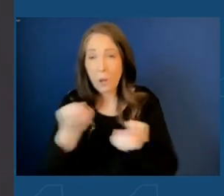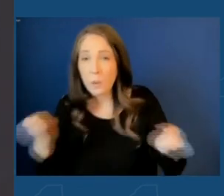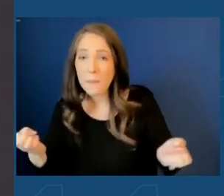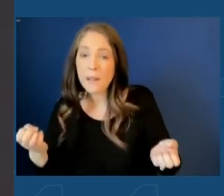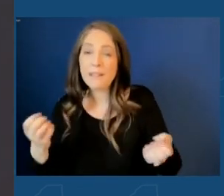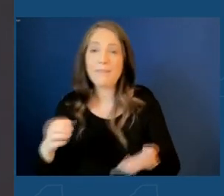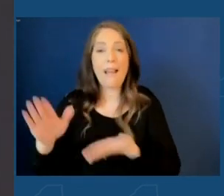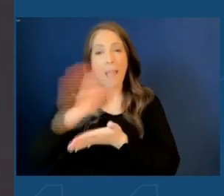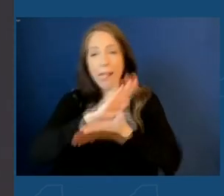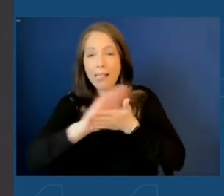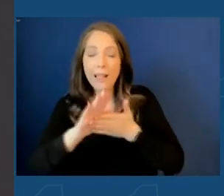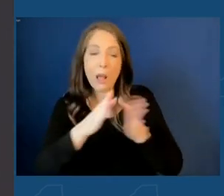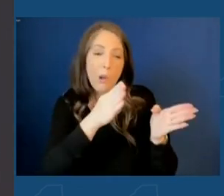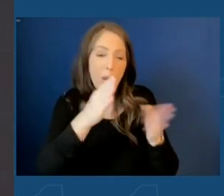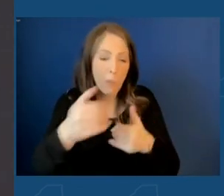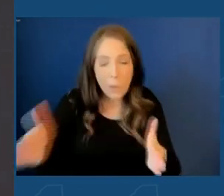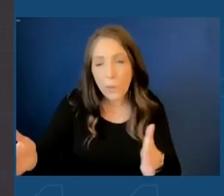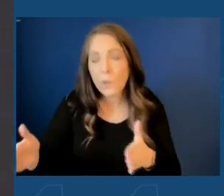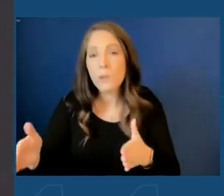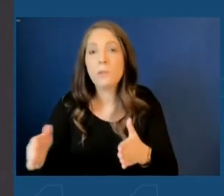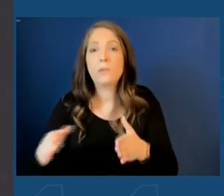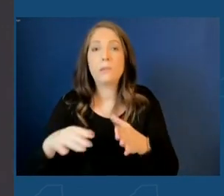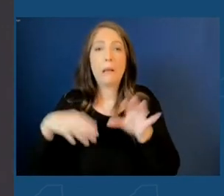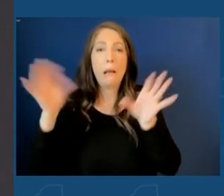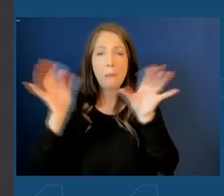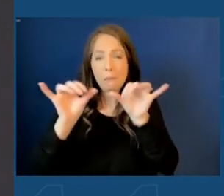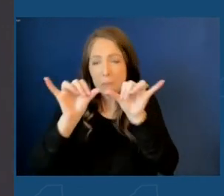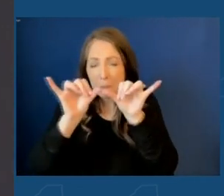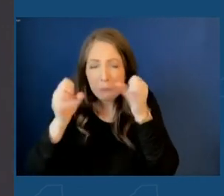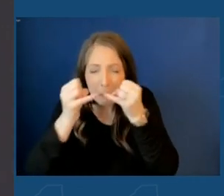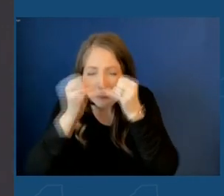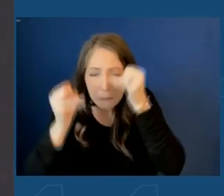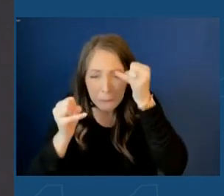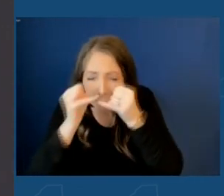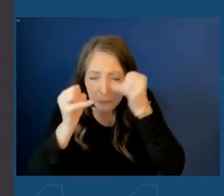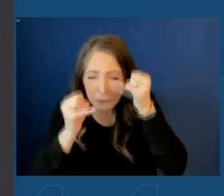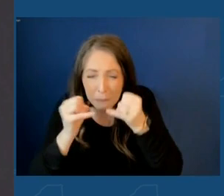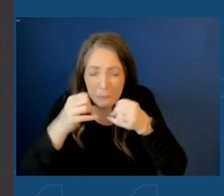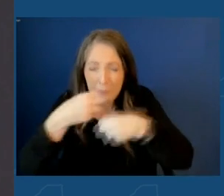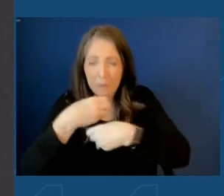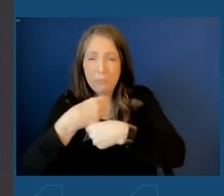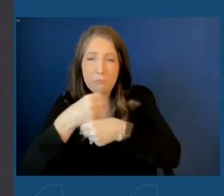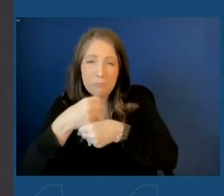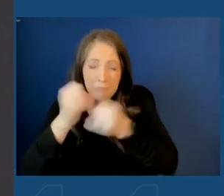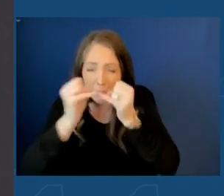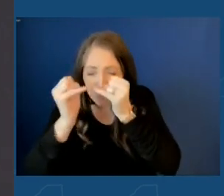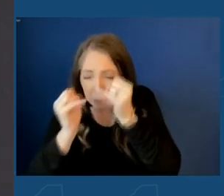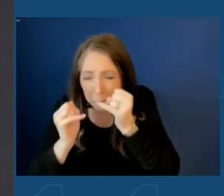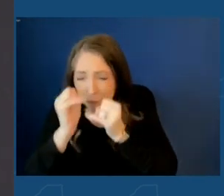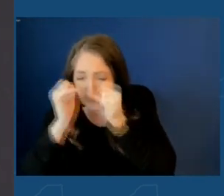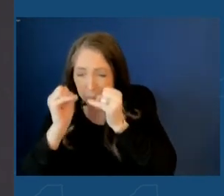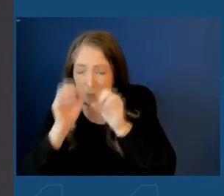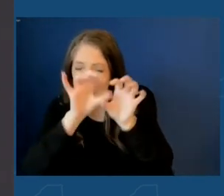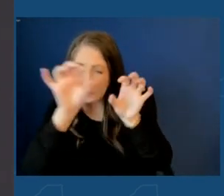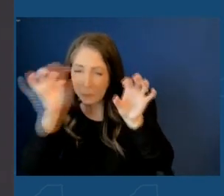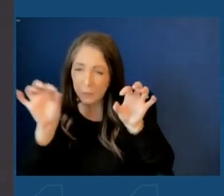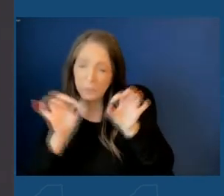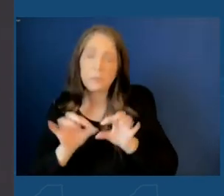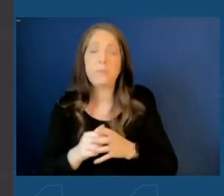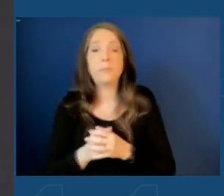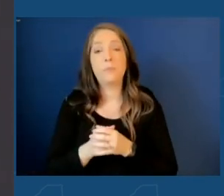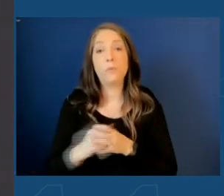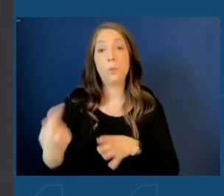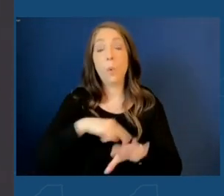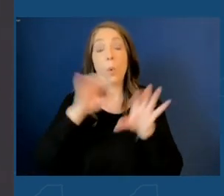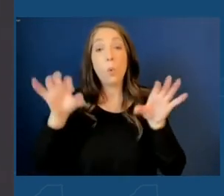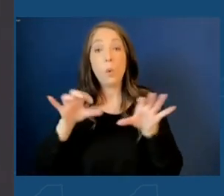create impossibly integrate circuits at massive scale. What we do is among